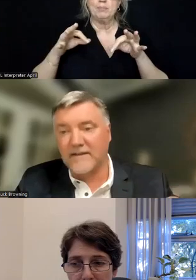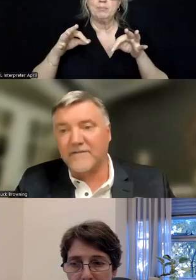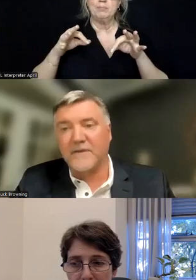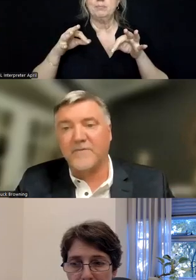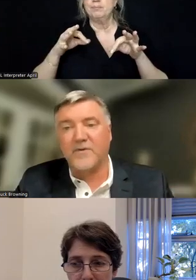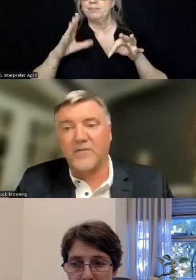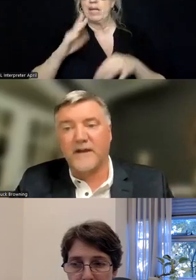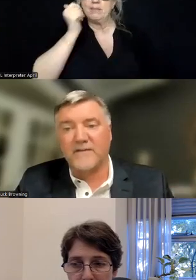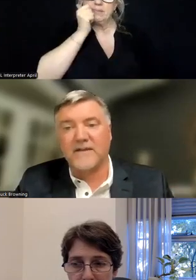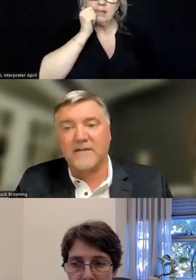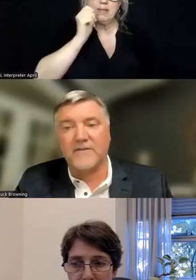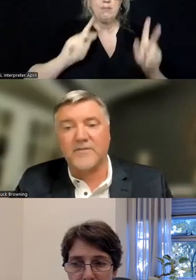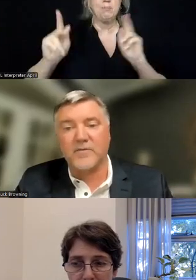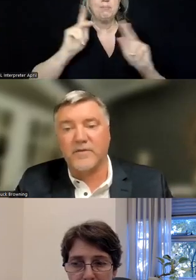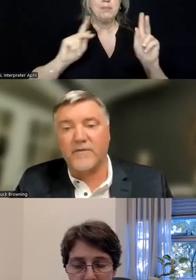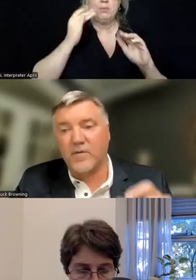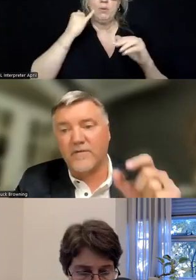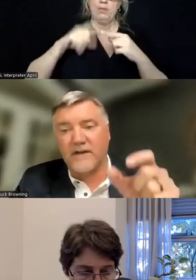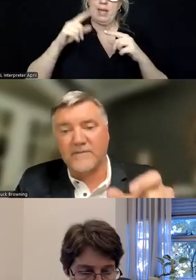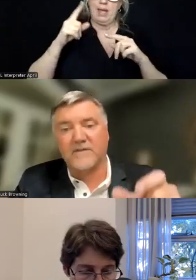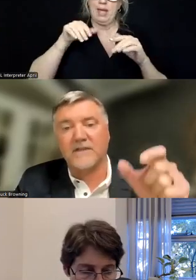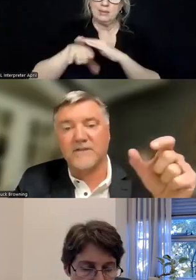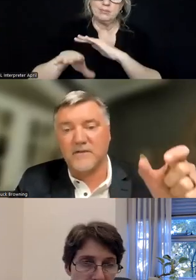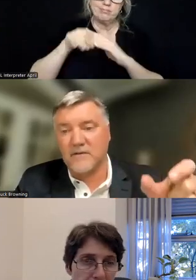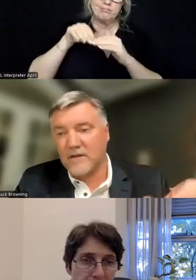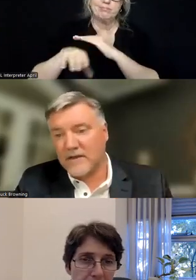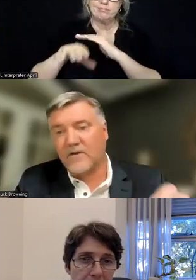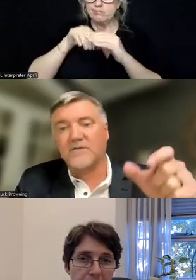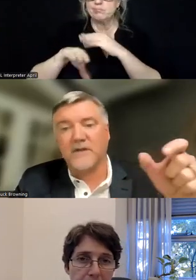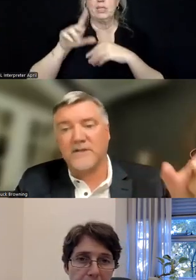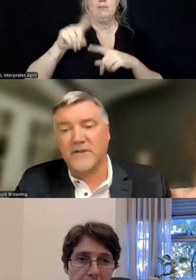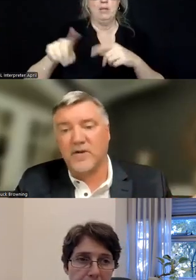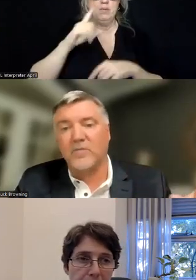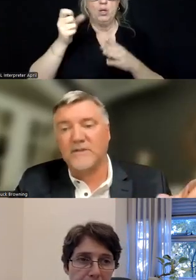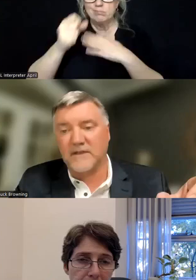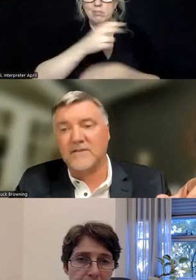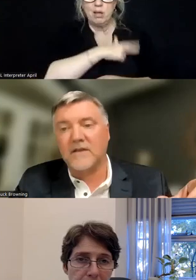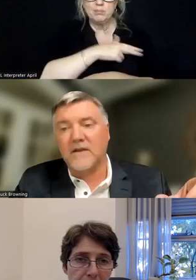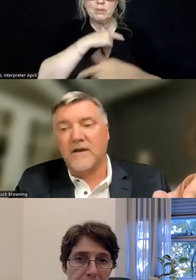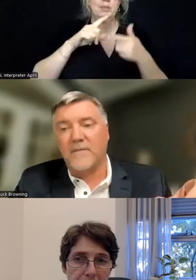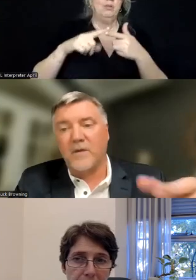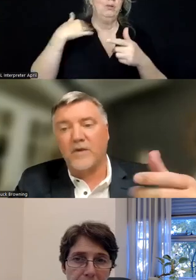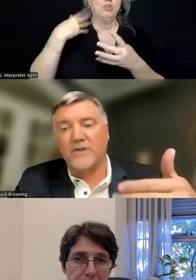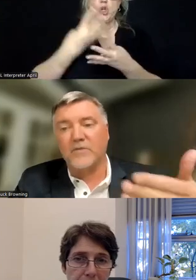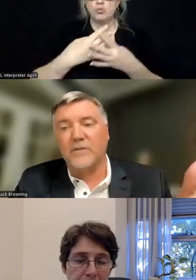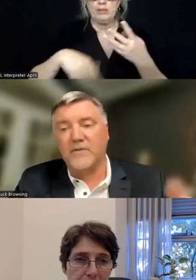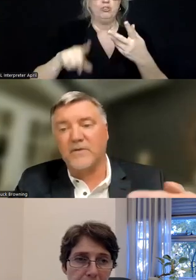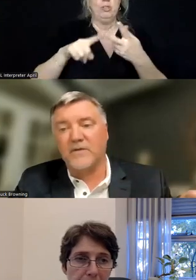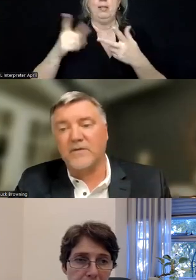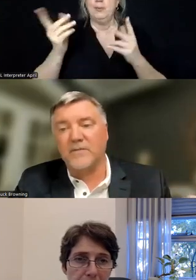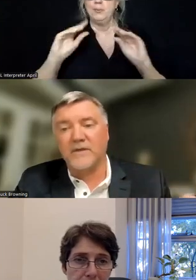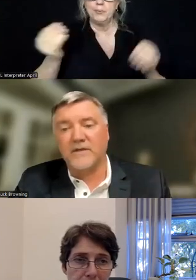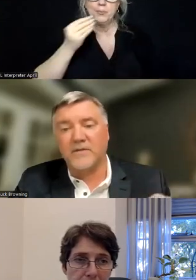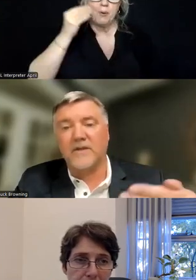flows daily of people who are kind of cycling through a revolving door of hospitalization, incarceration, homelessness. What should